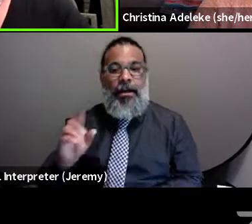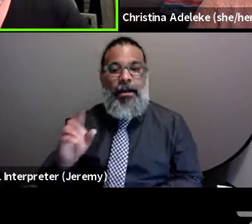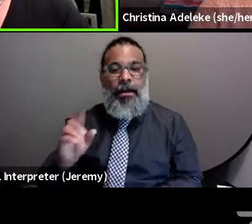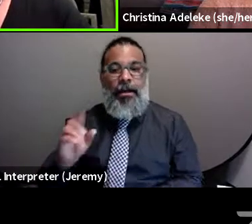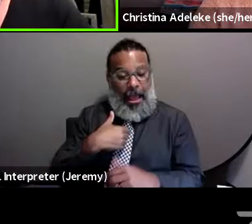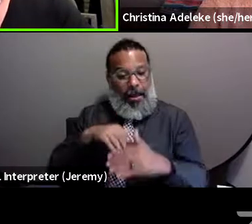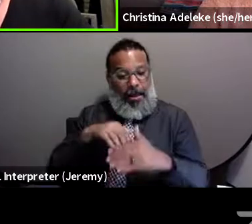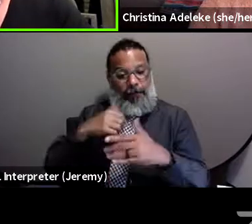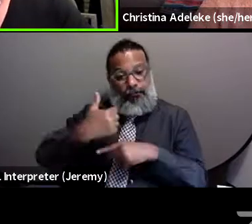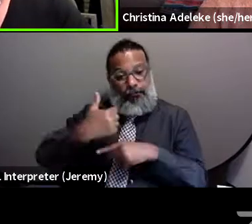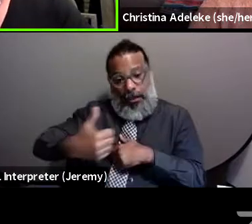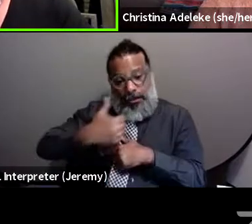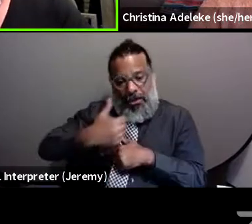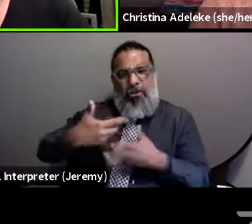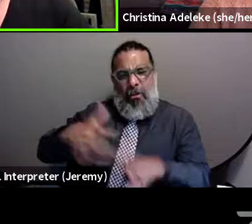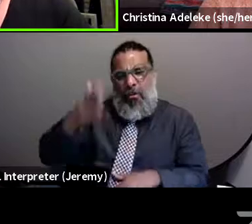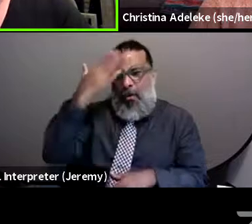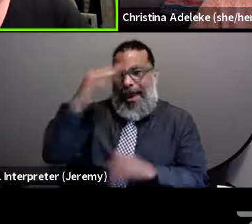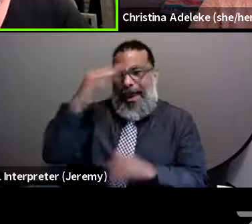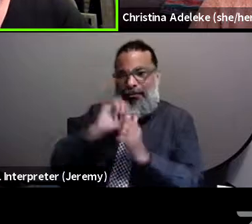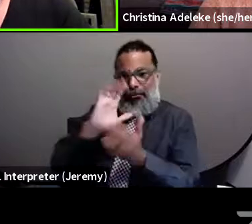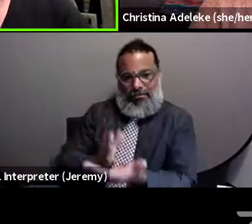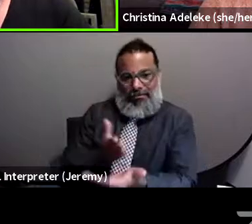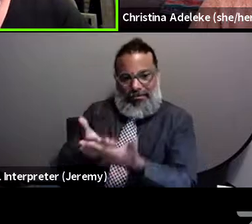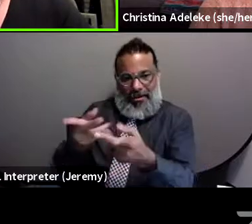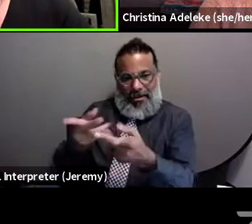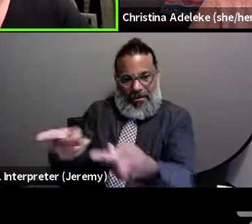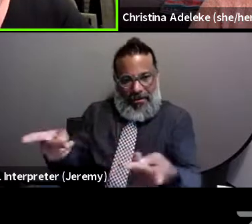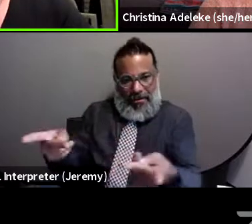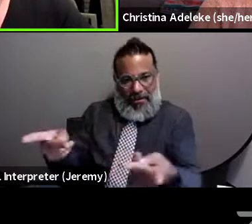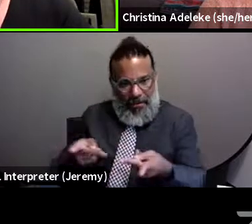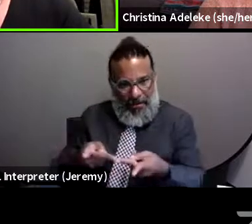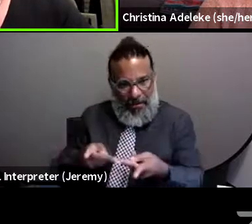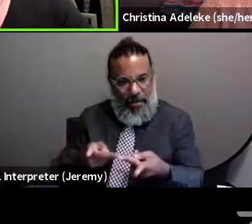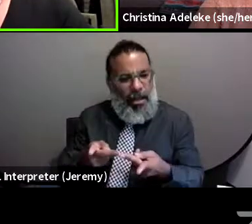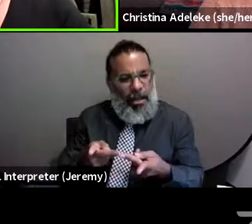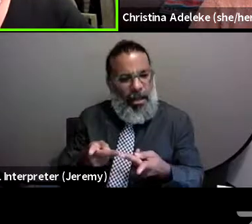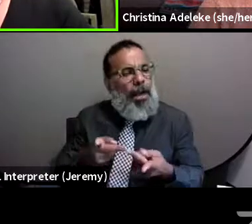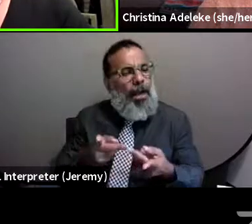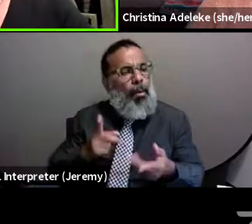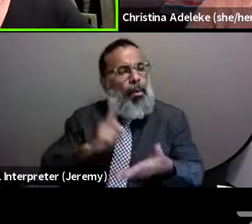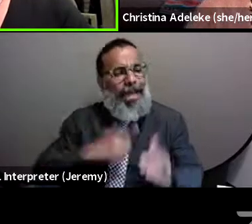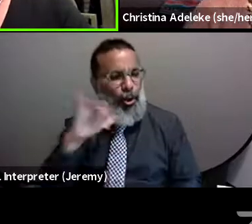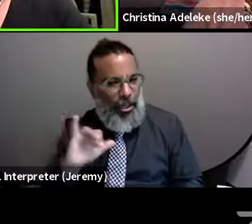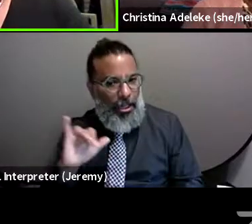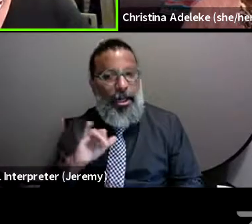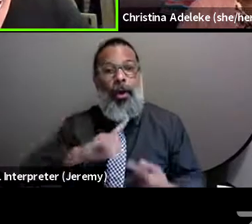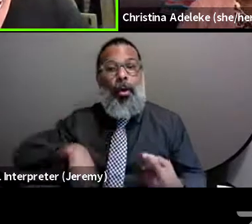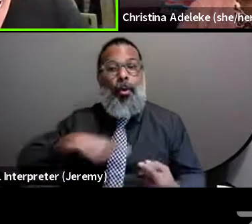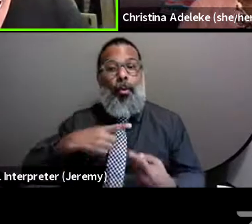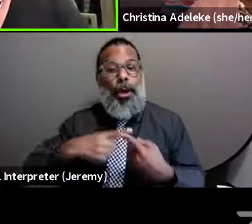to get there? And how does that really look? When you look at the social determinants of health,